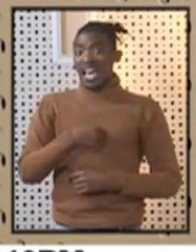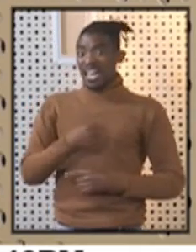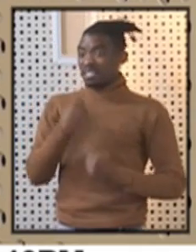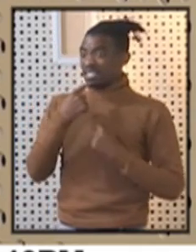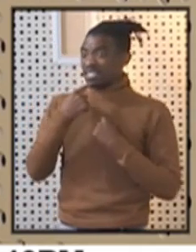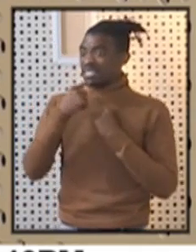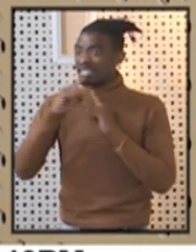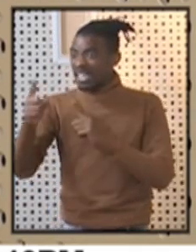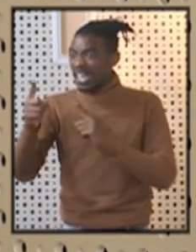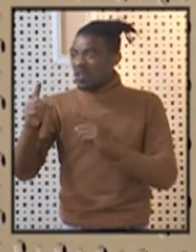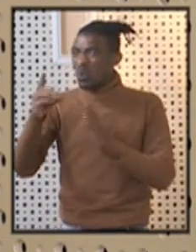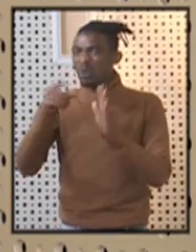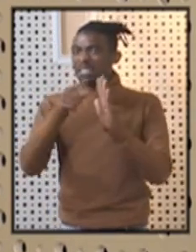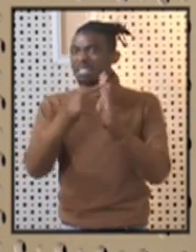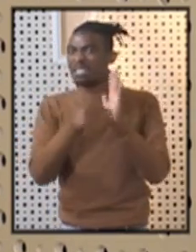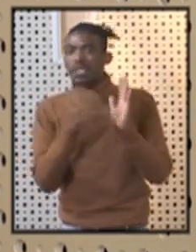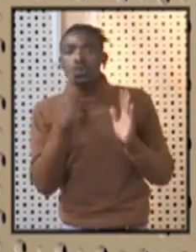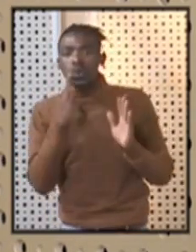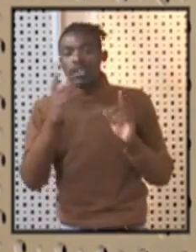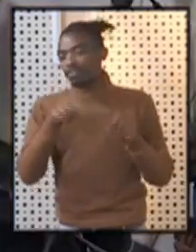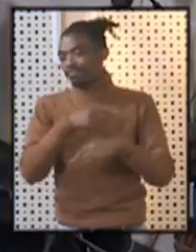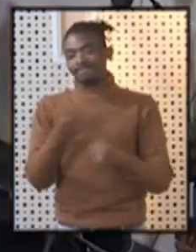exact date for that. Thank you.